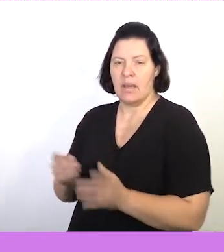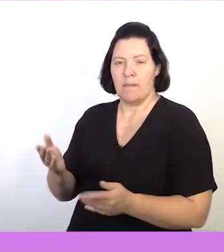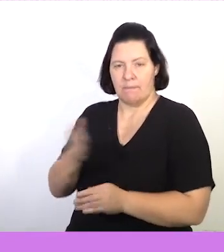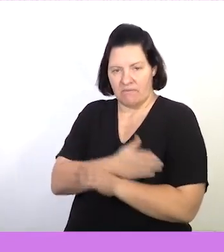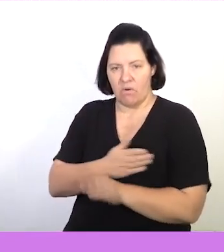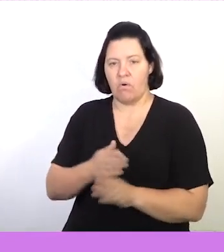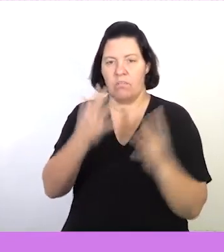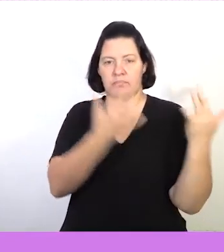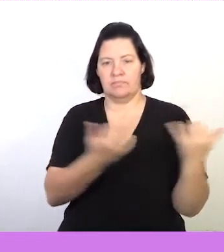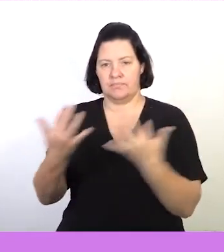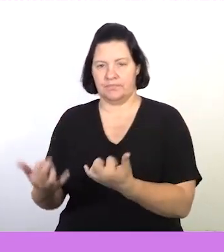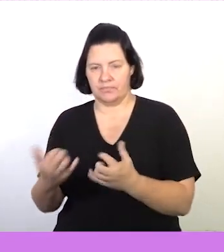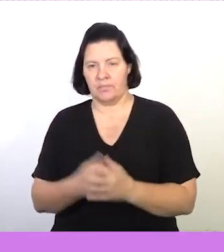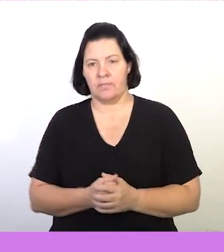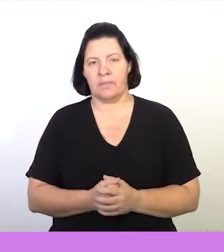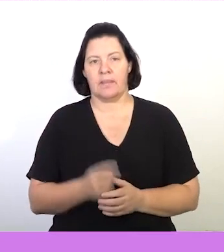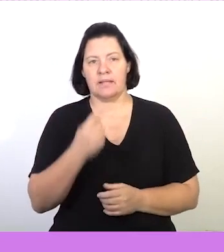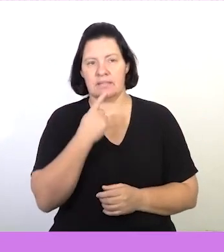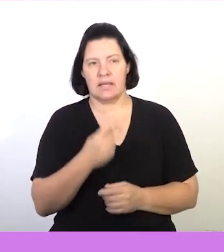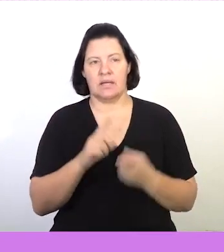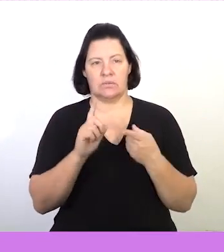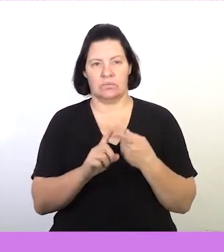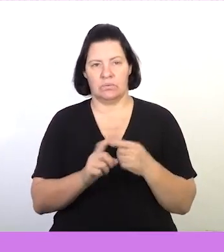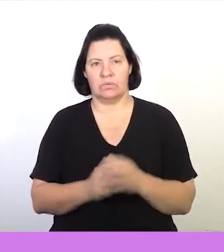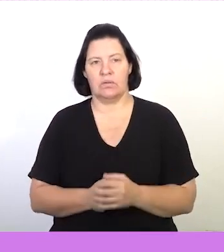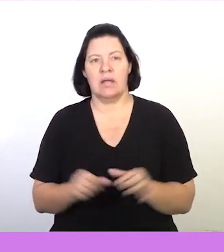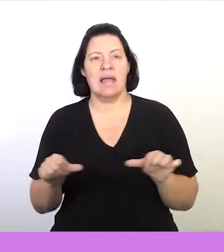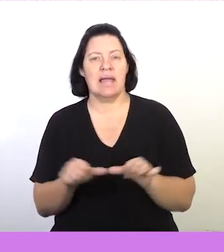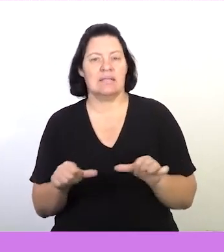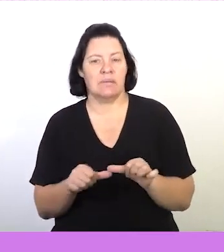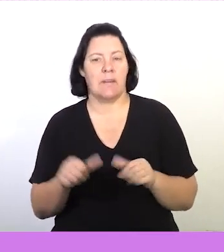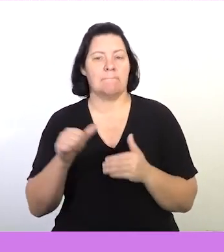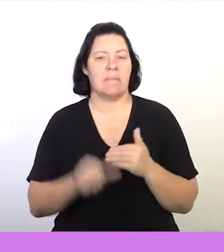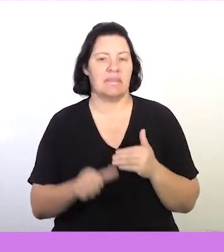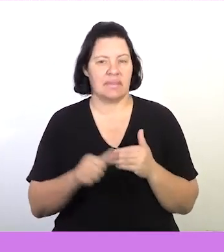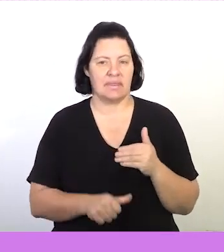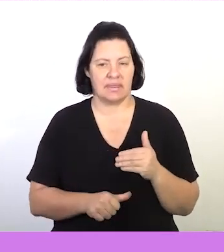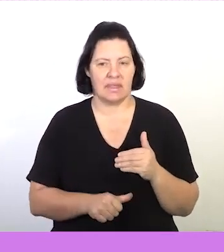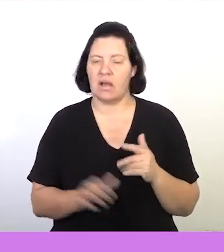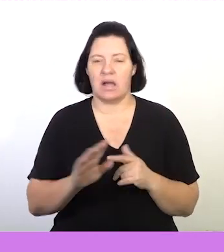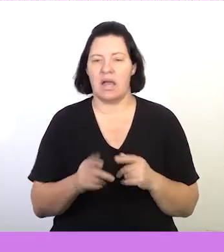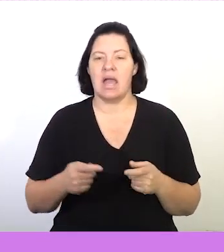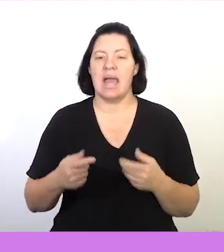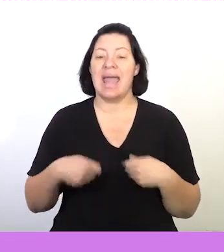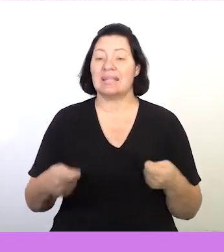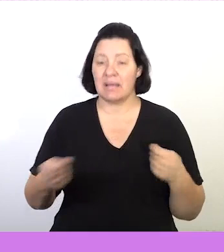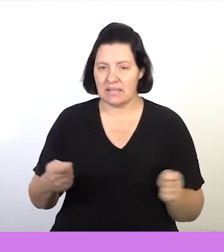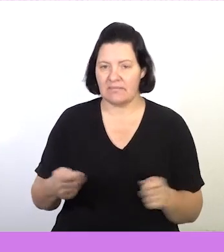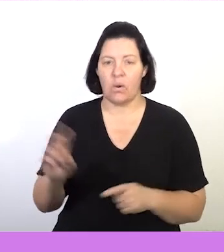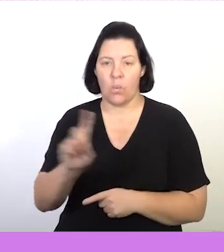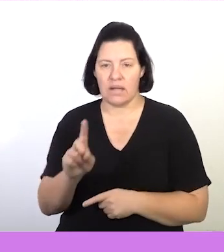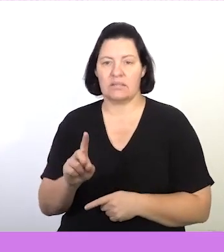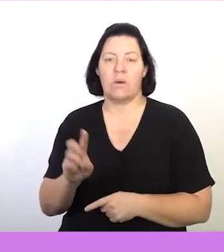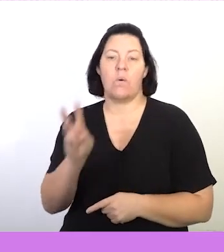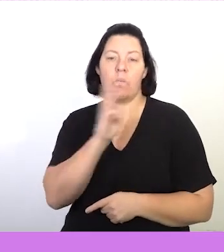I total them. It says here bullet number two estimated monthly income or sorry expenses